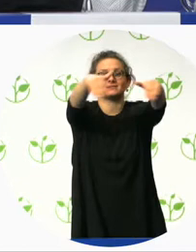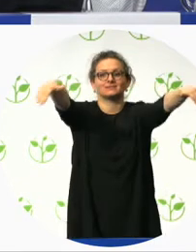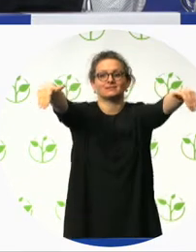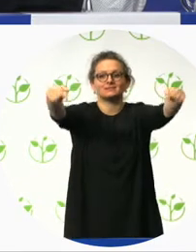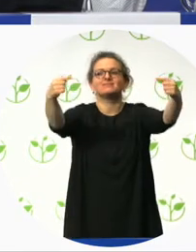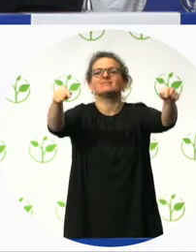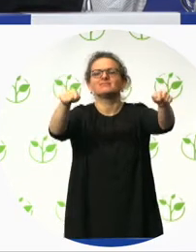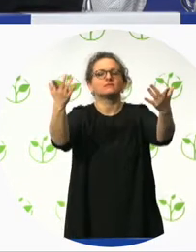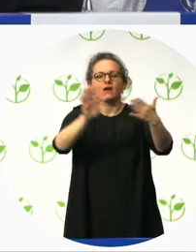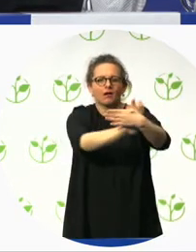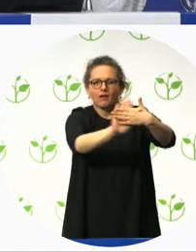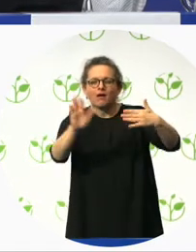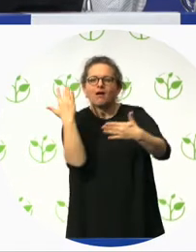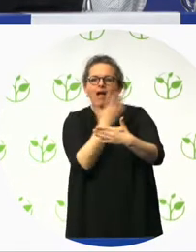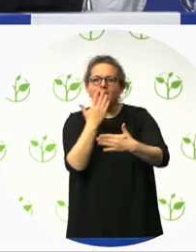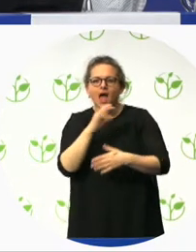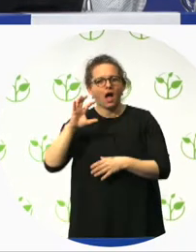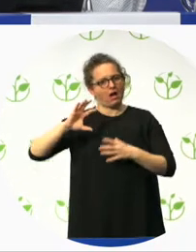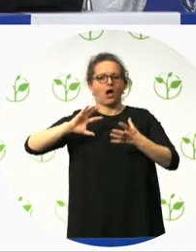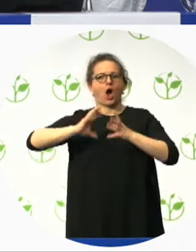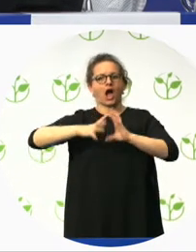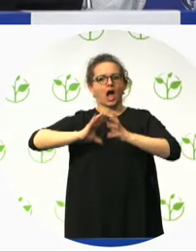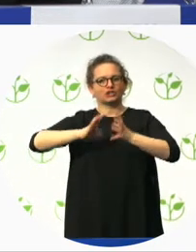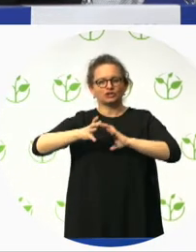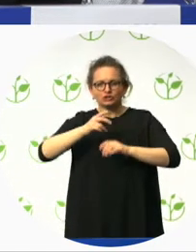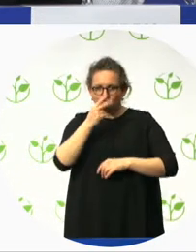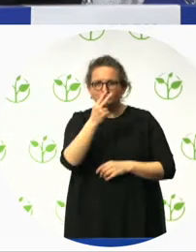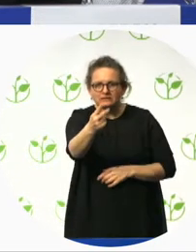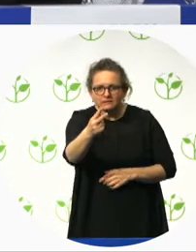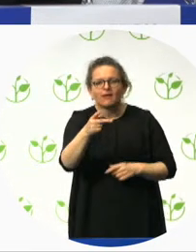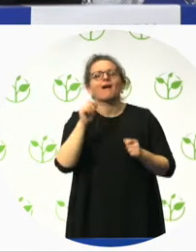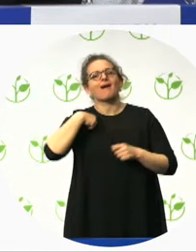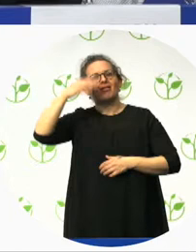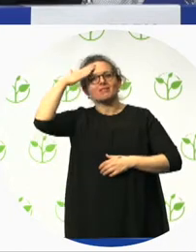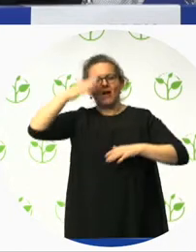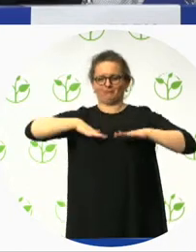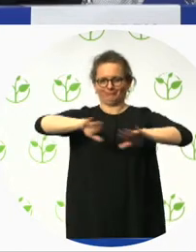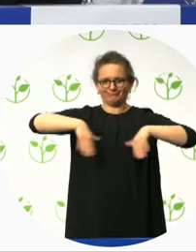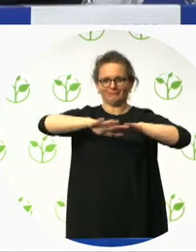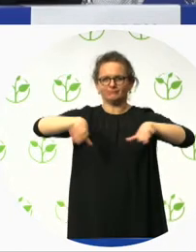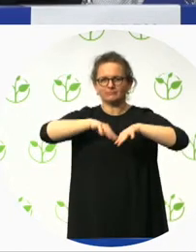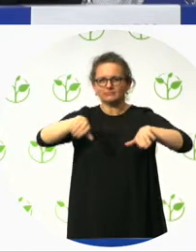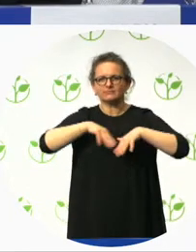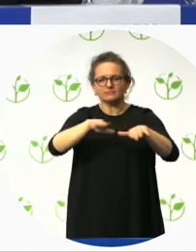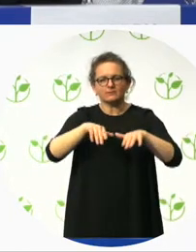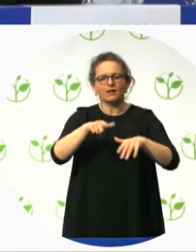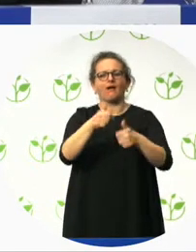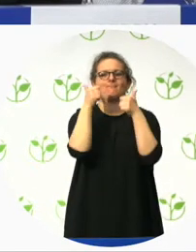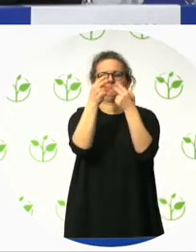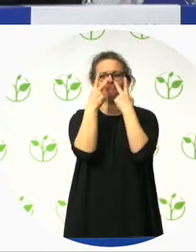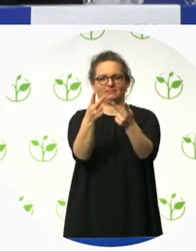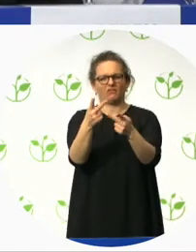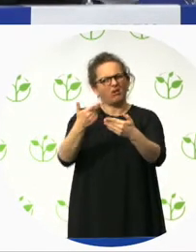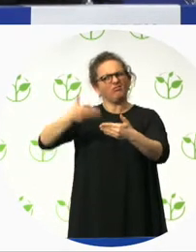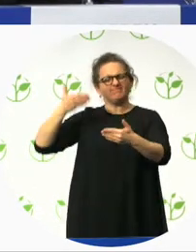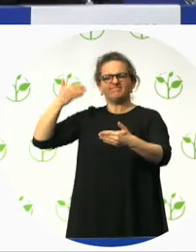another visual cue to alert individuals that the end of the pool is coming up. And we did the same thing with the markers